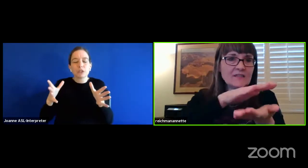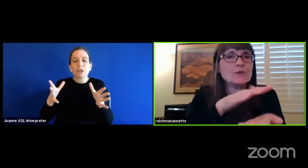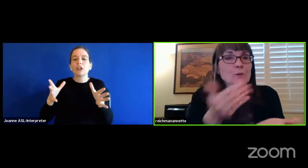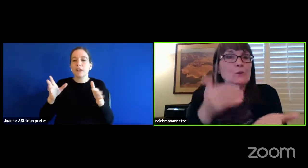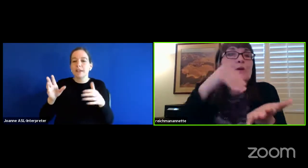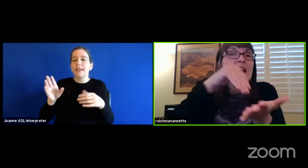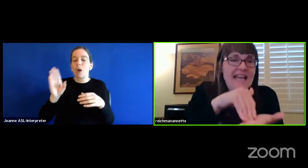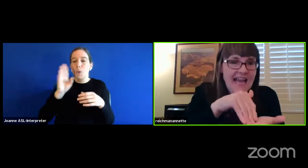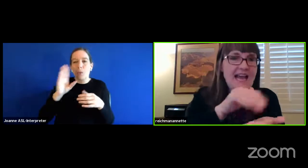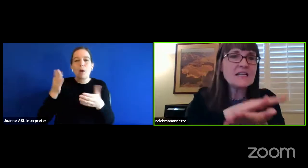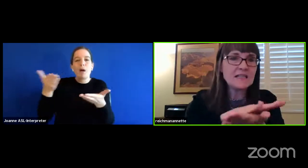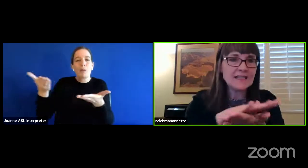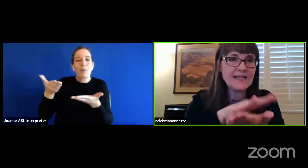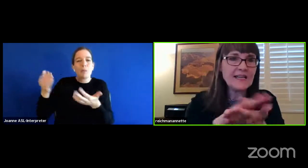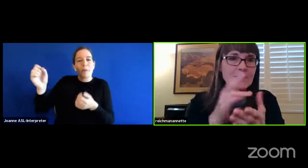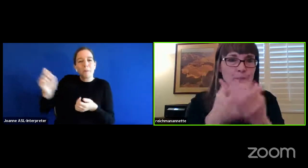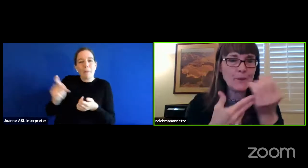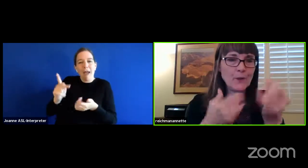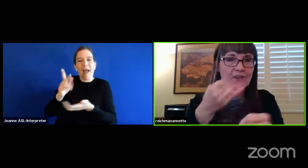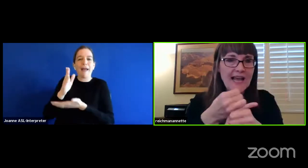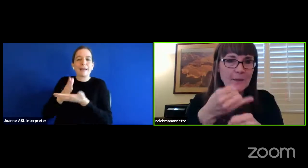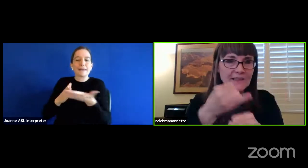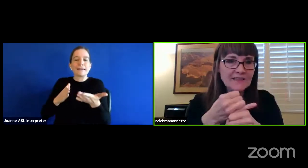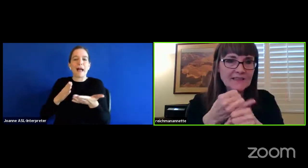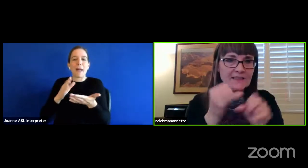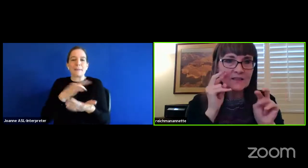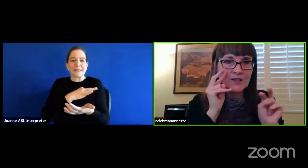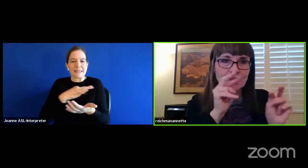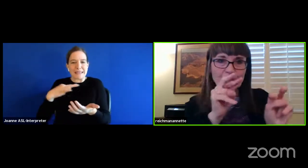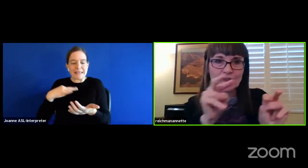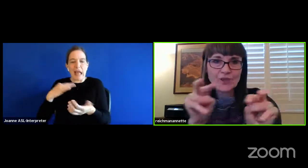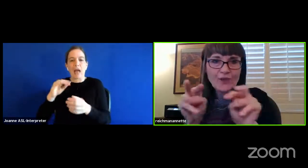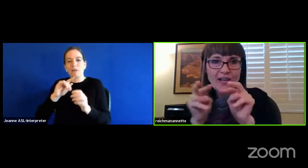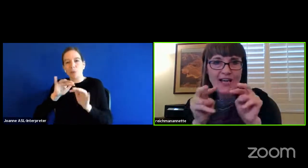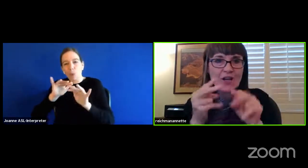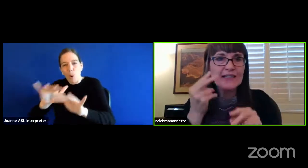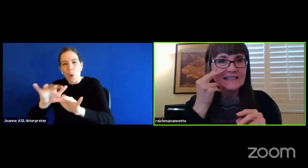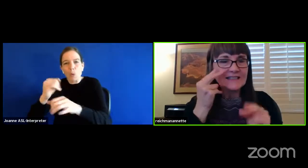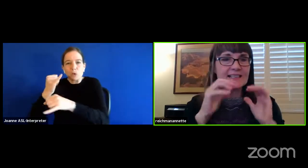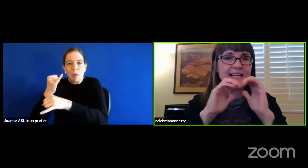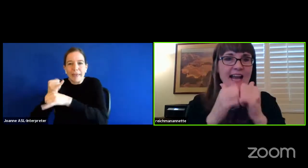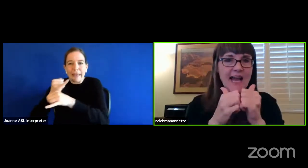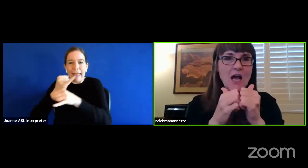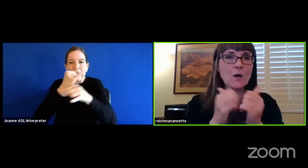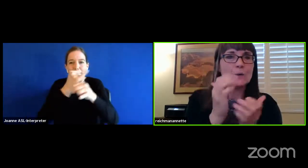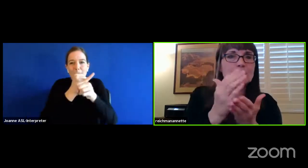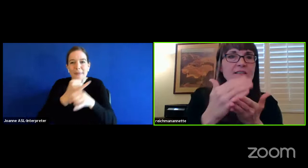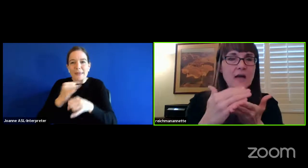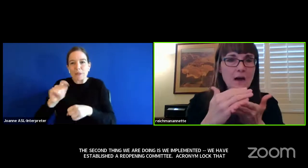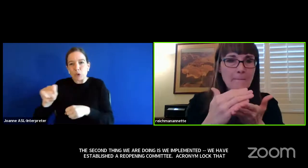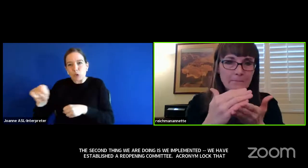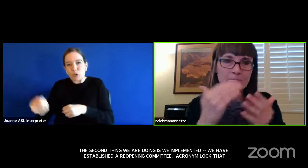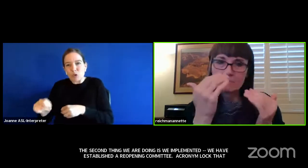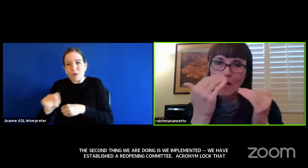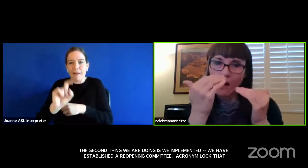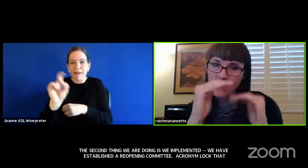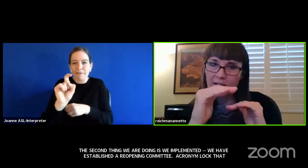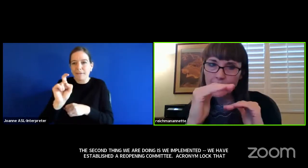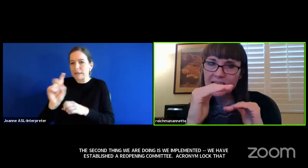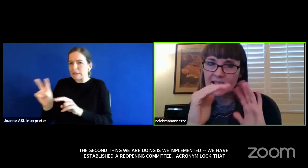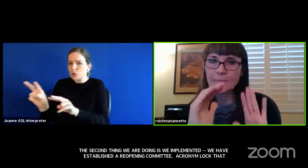to again clean both campuses to look around and see how some